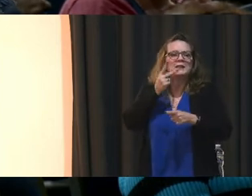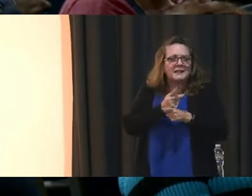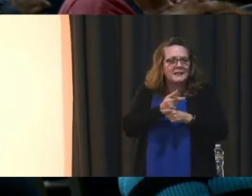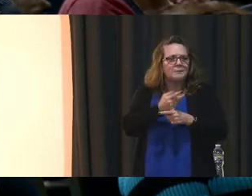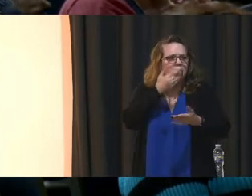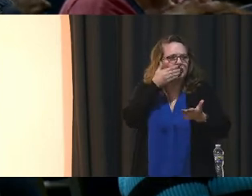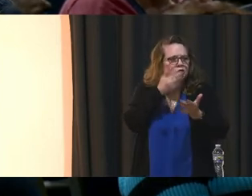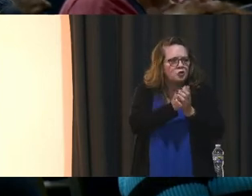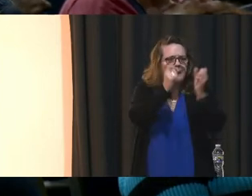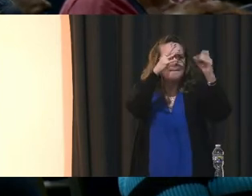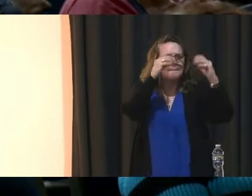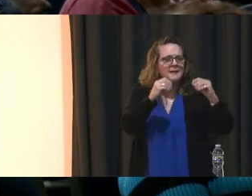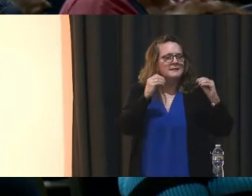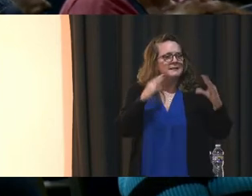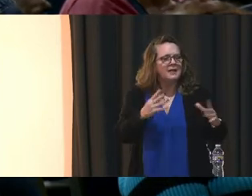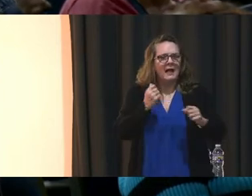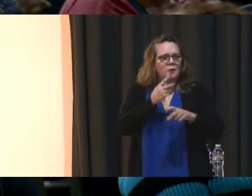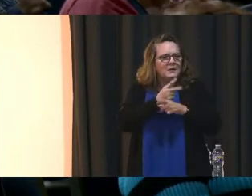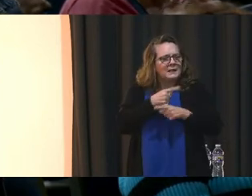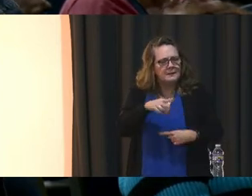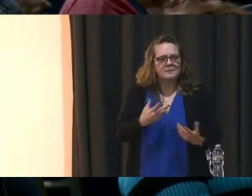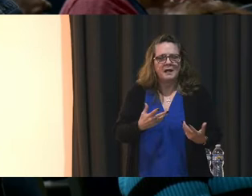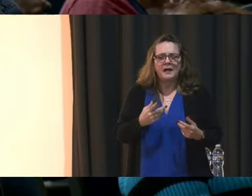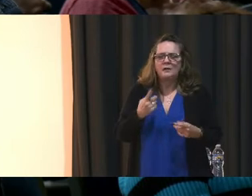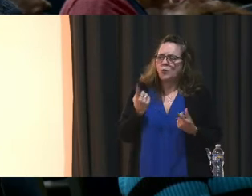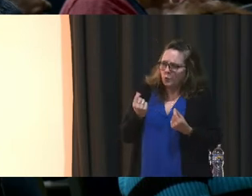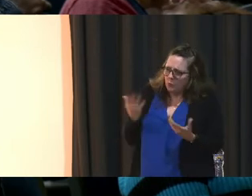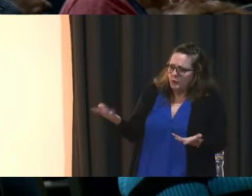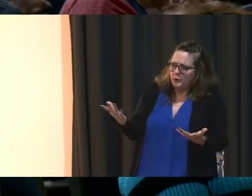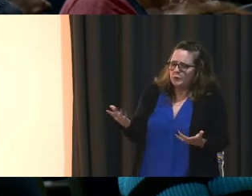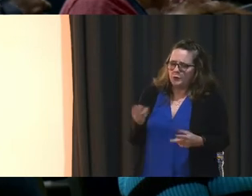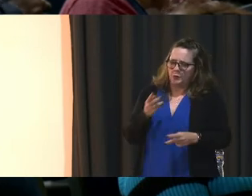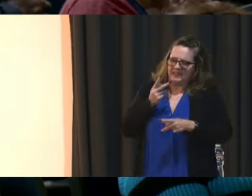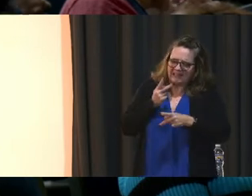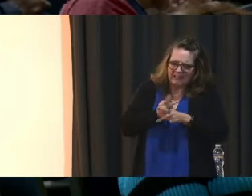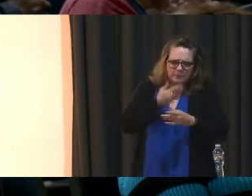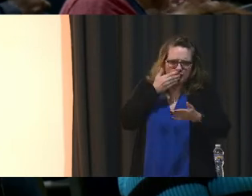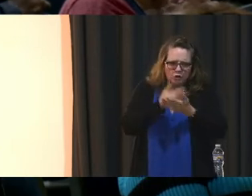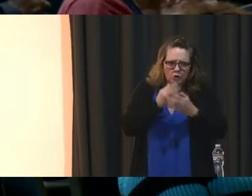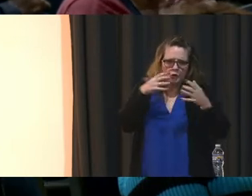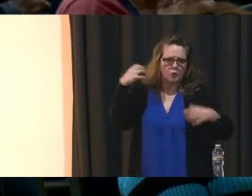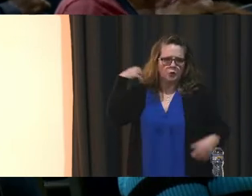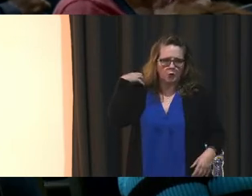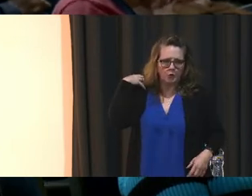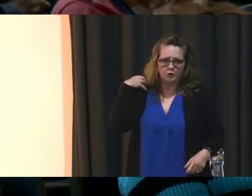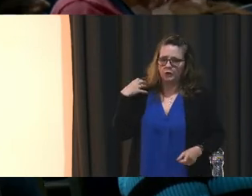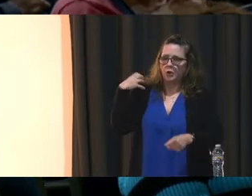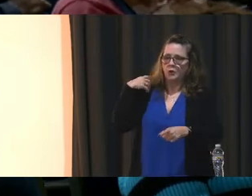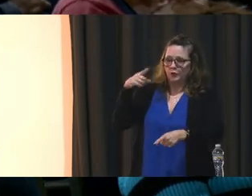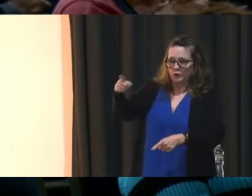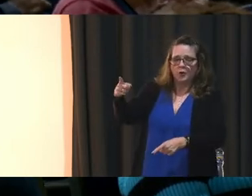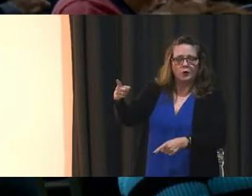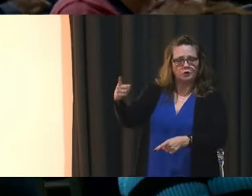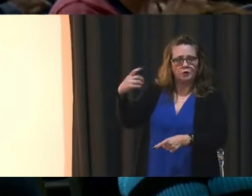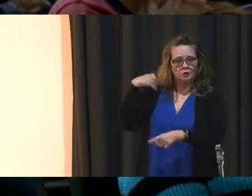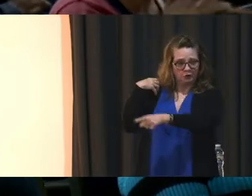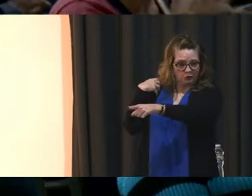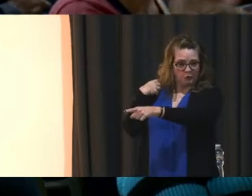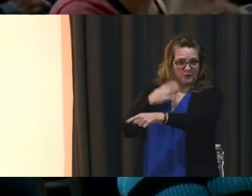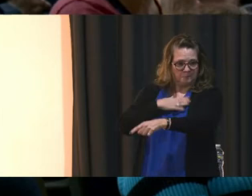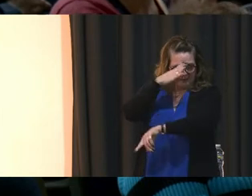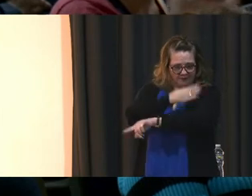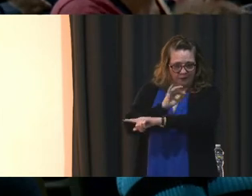teachers? I know someone already asked it. To retain these amazing coaches, and I'm going to include Coach Tung, because she coached my son as well.